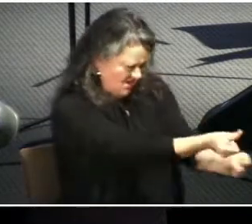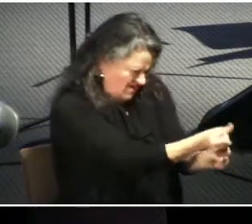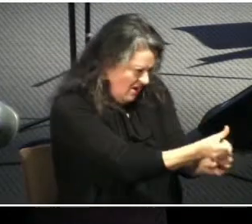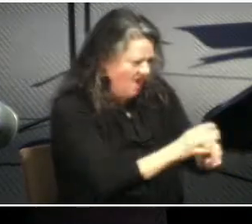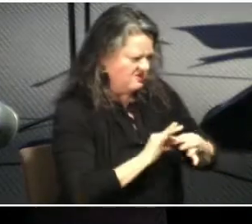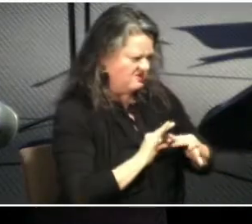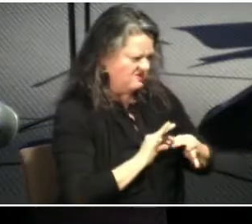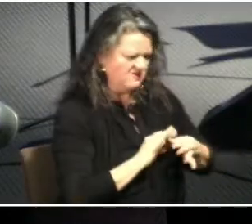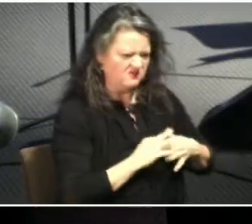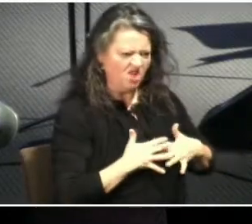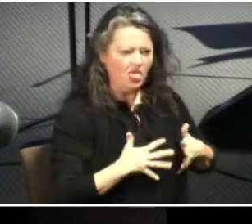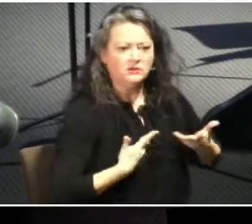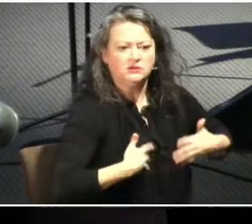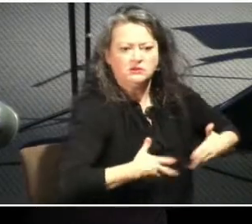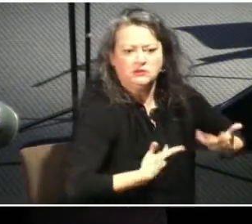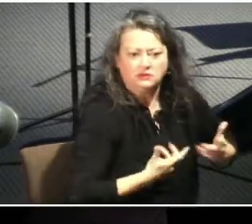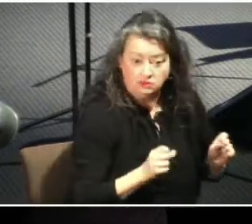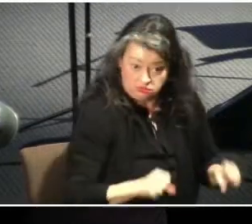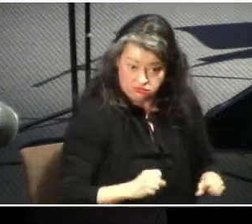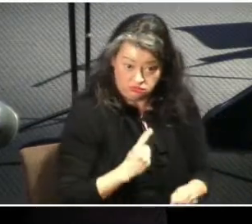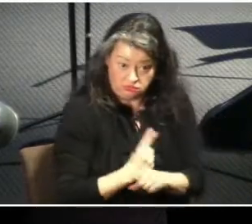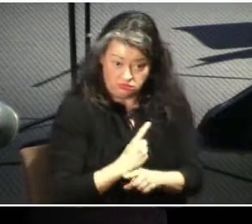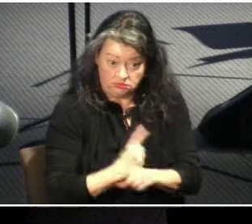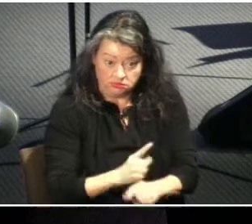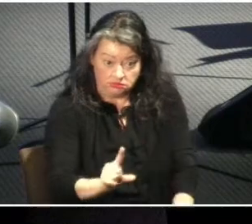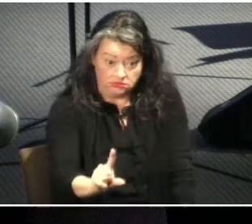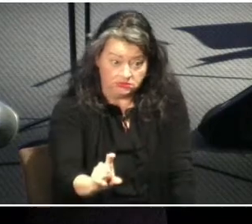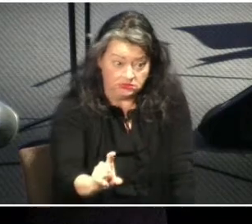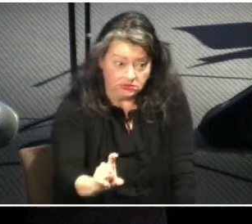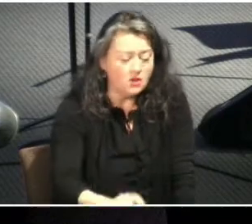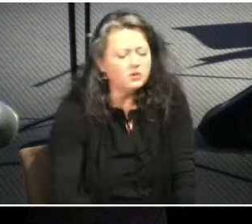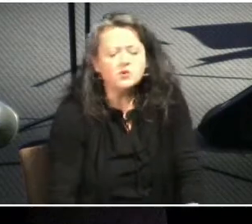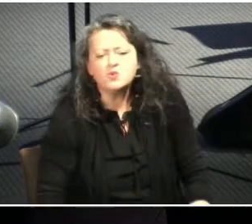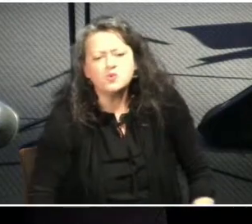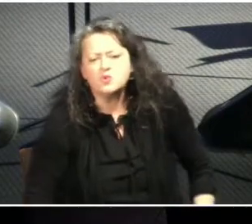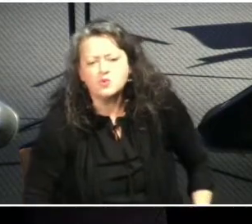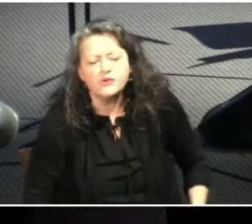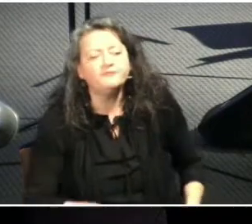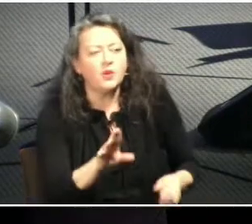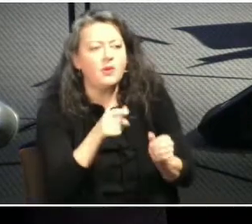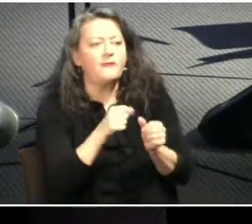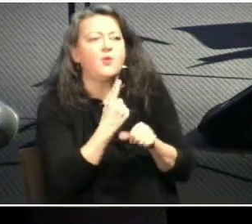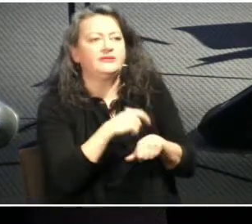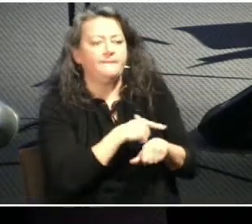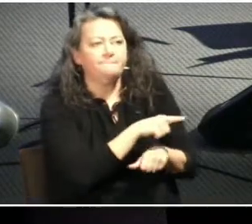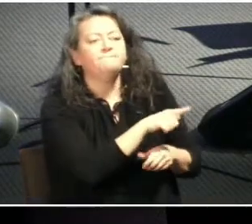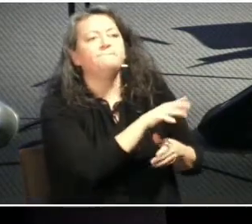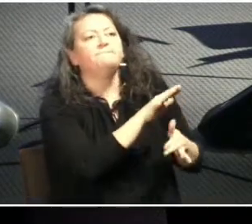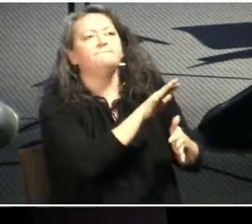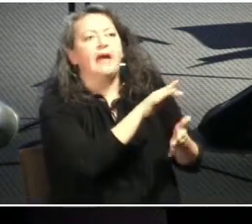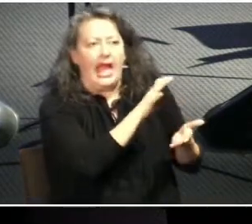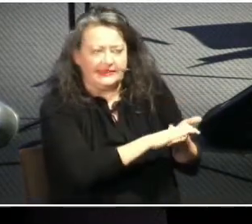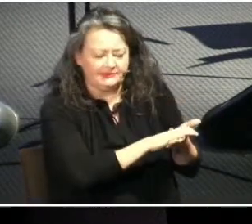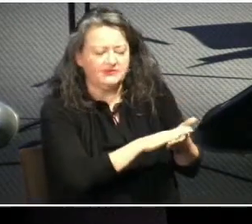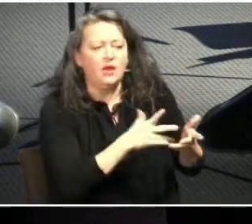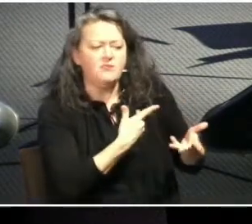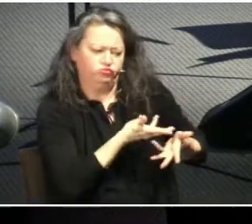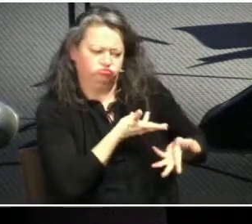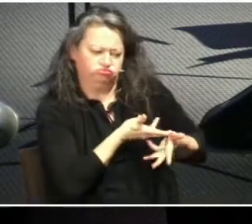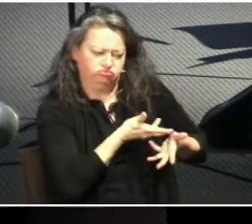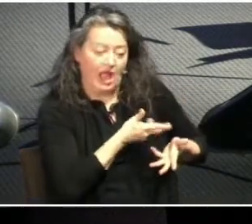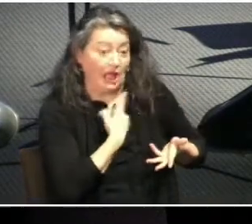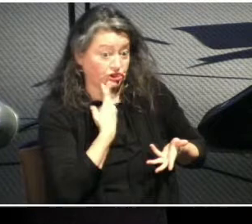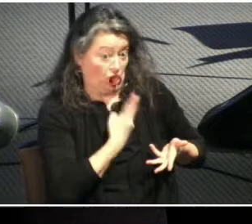And I remember overhearing a conversation once where a husband received a call from his wife about some issue at home. And the husband